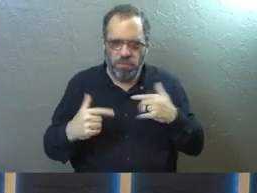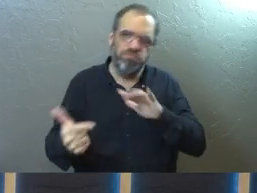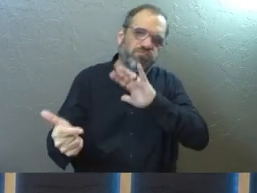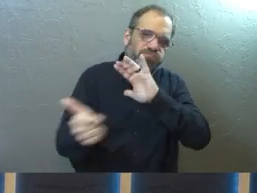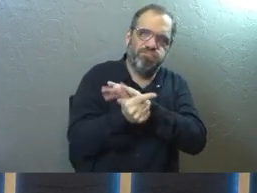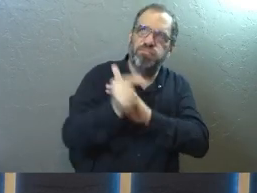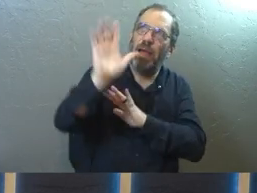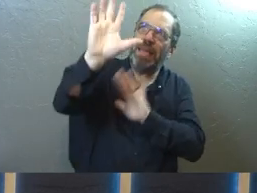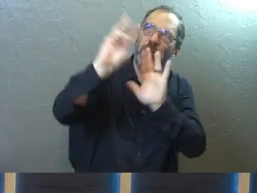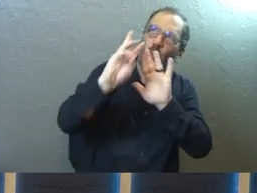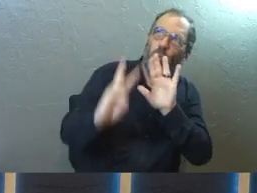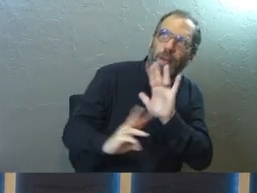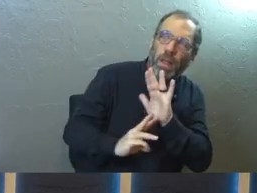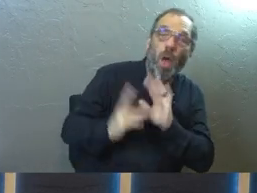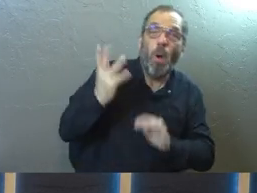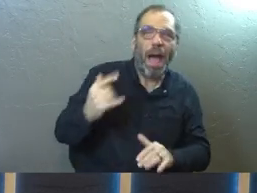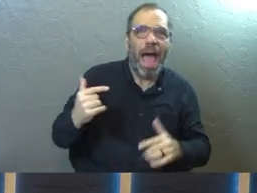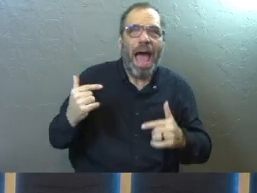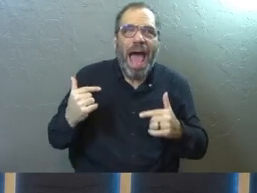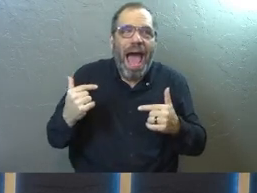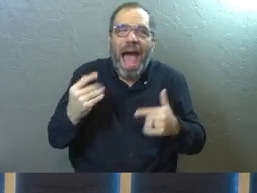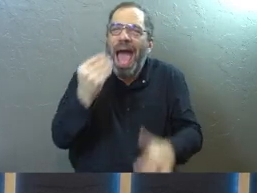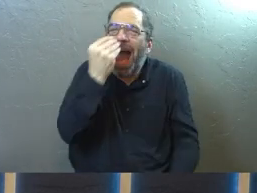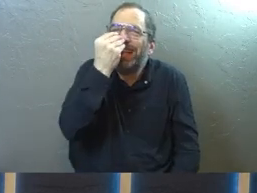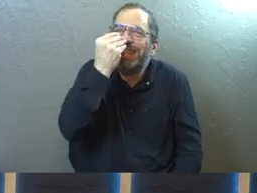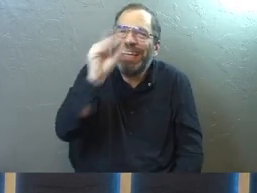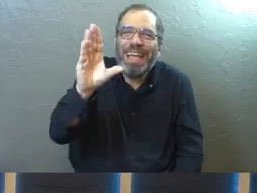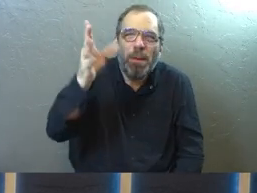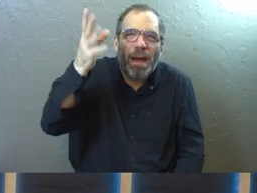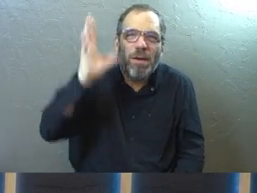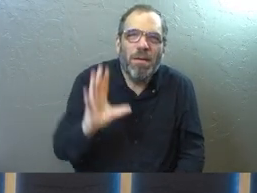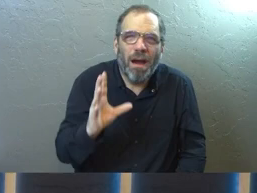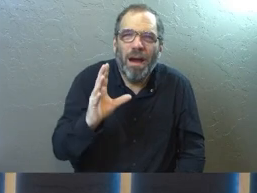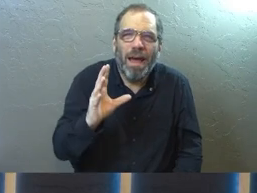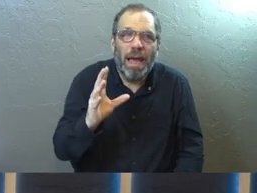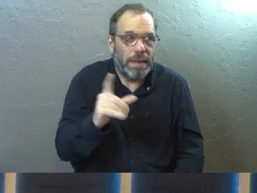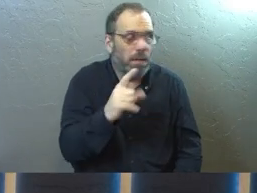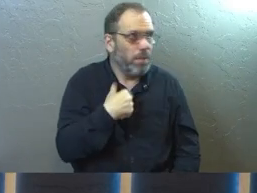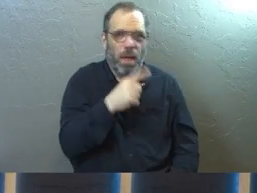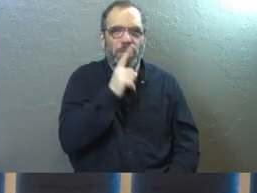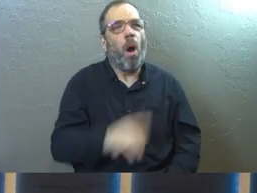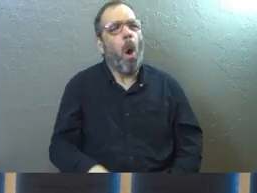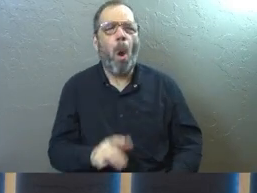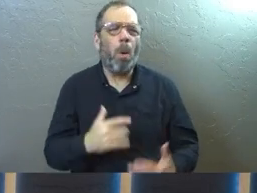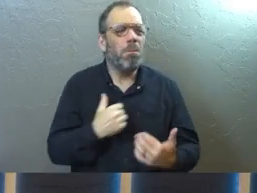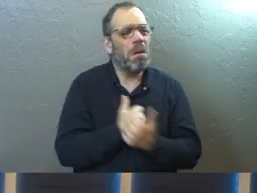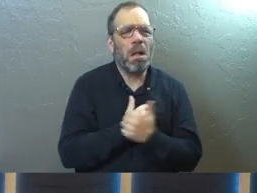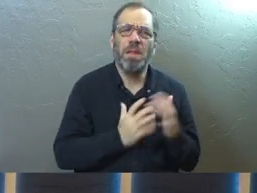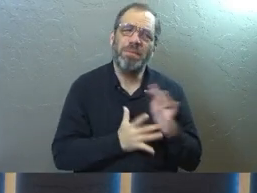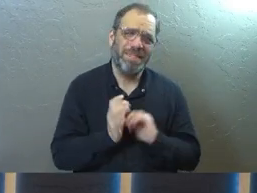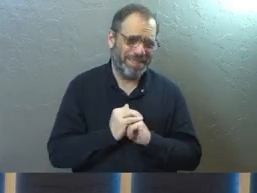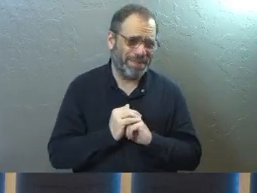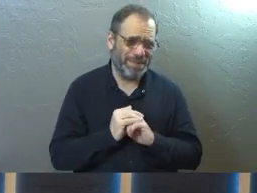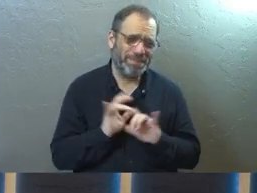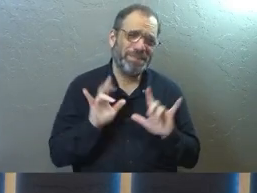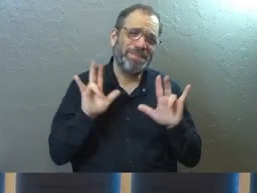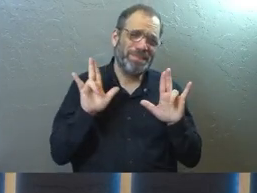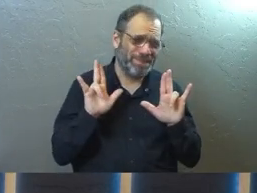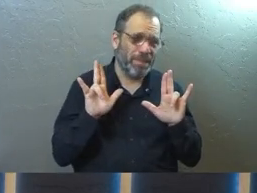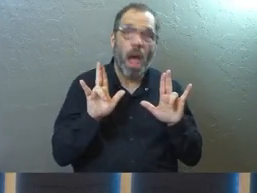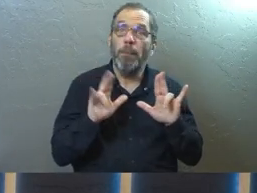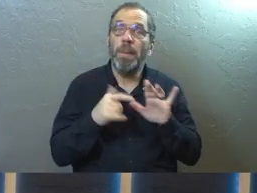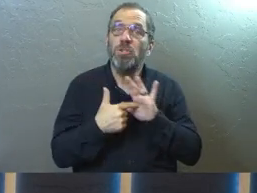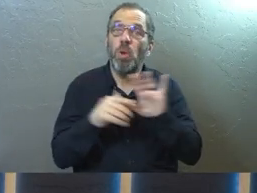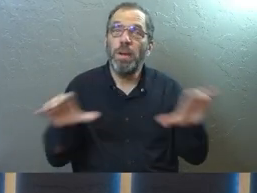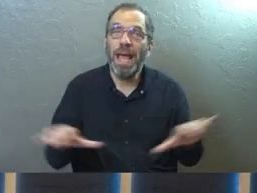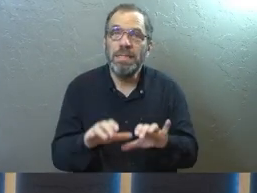violating the will of God because I didn't care about God. And I would have never told you that. I would have told you I love Jesus, but I didn't show it